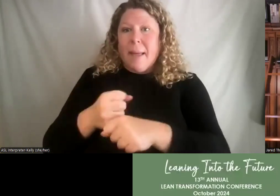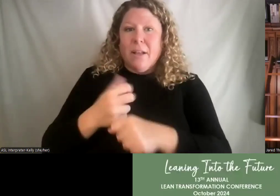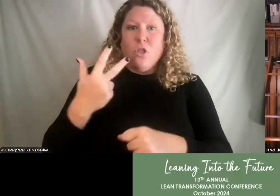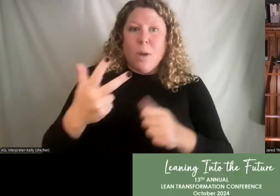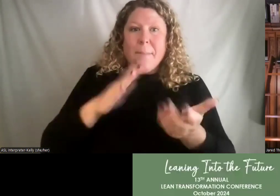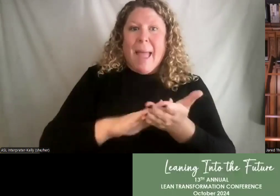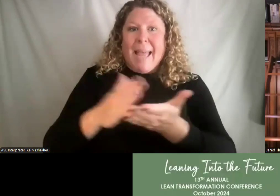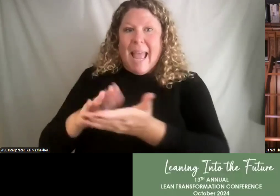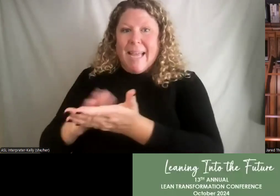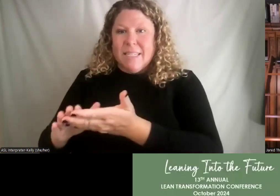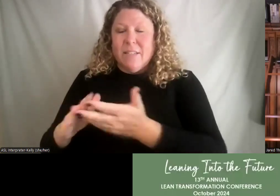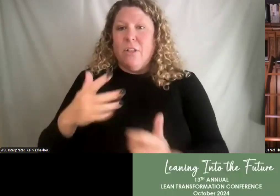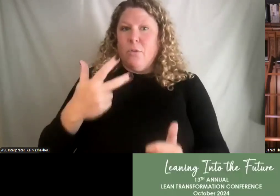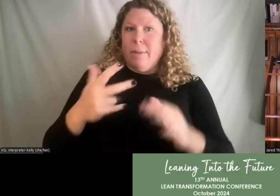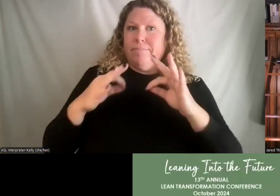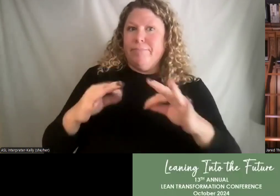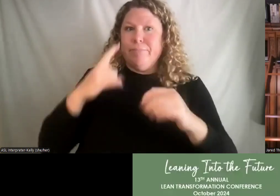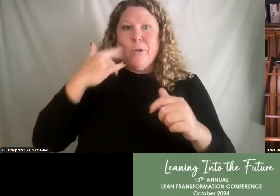to make three golden brown pancakes.